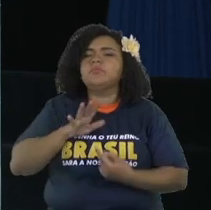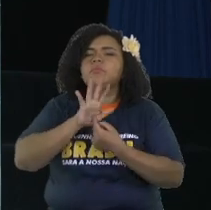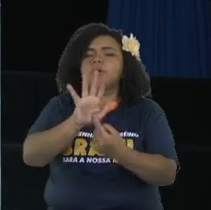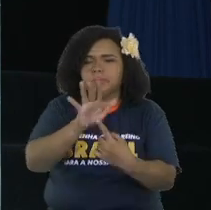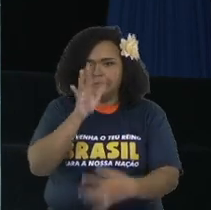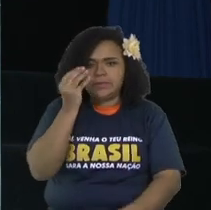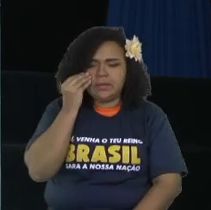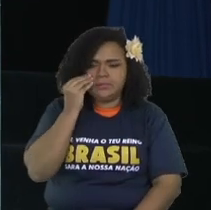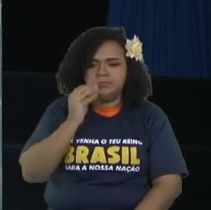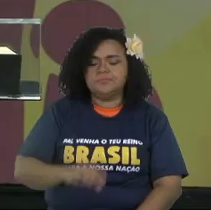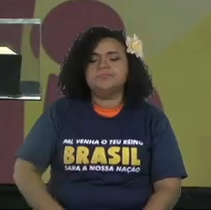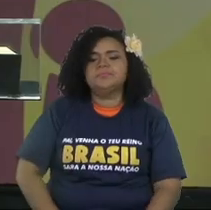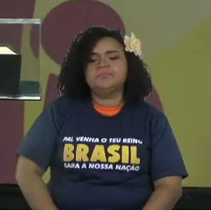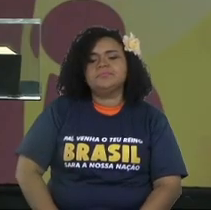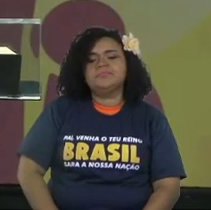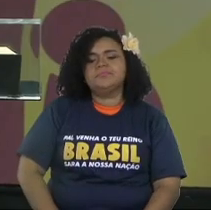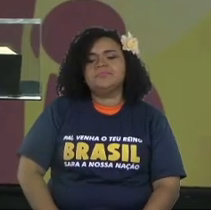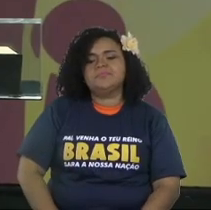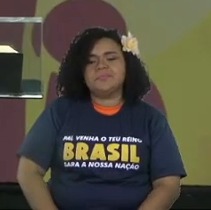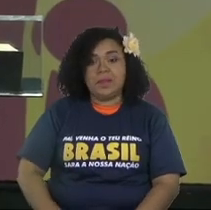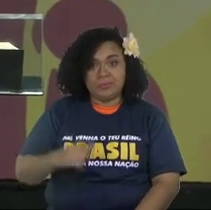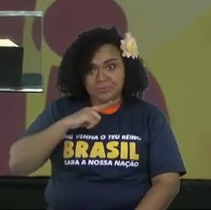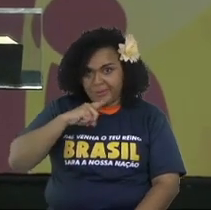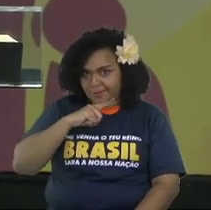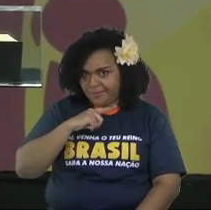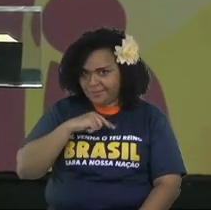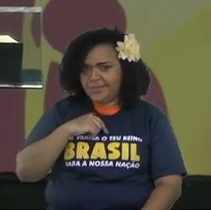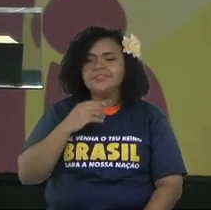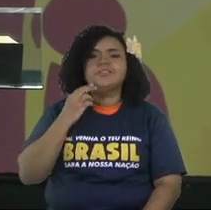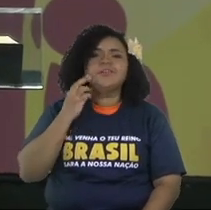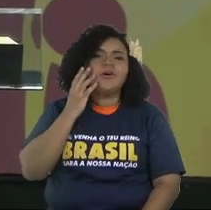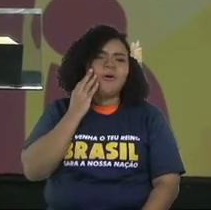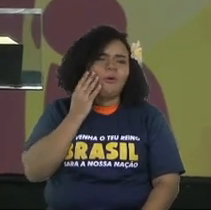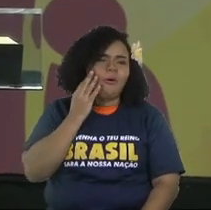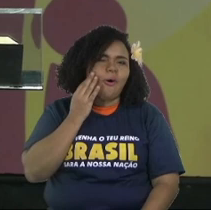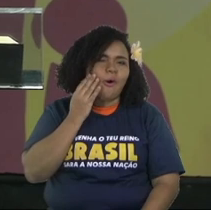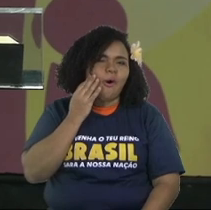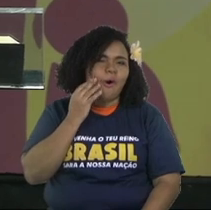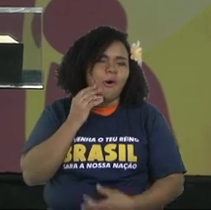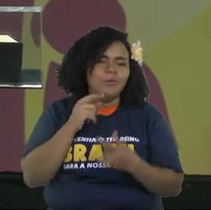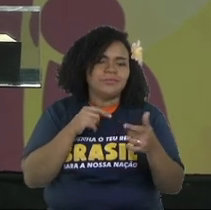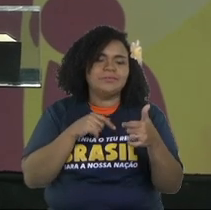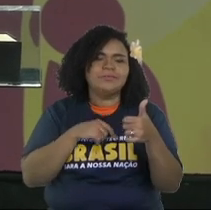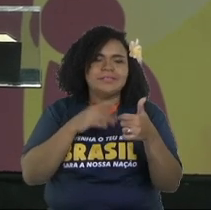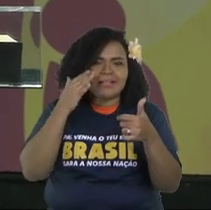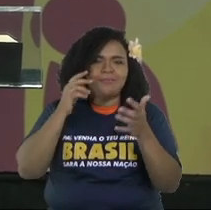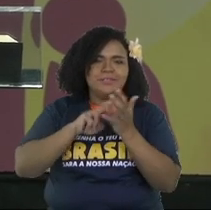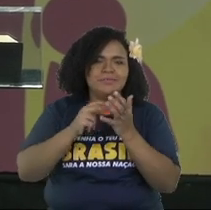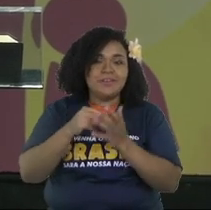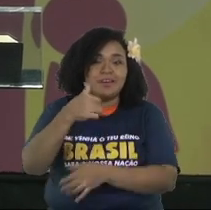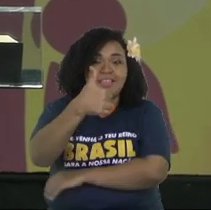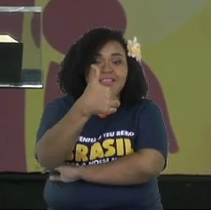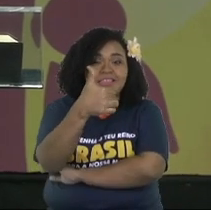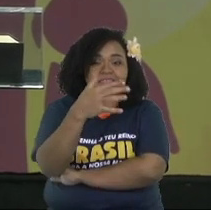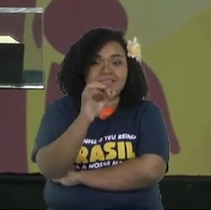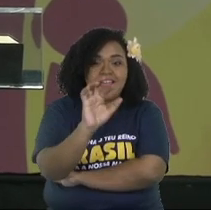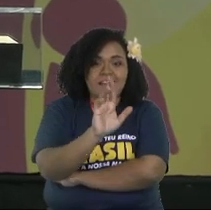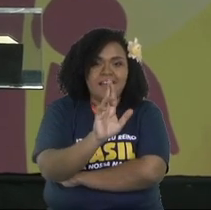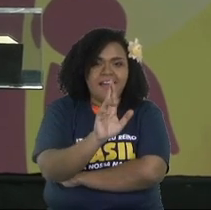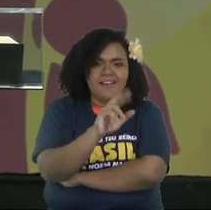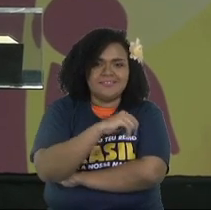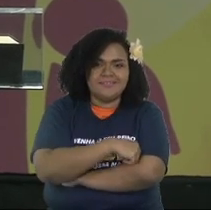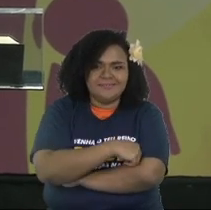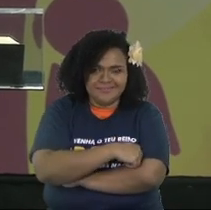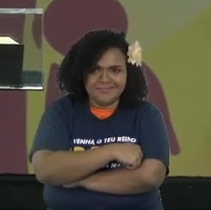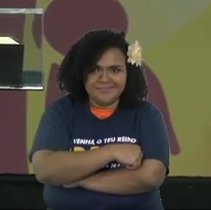For example, I got here, like, I got this pink one. Do you like this